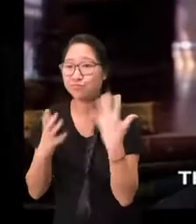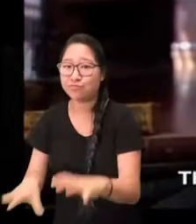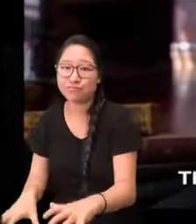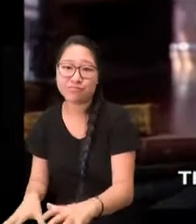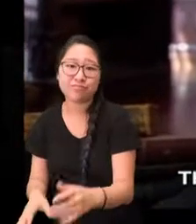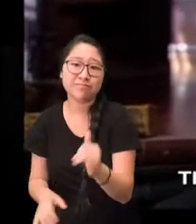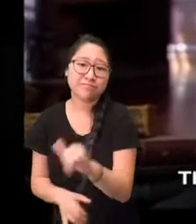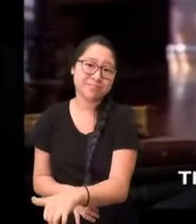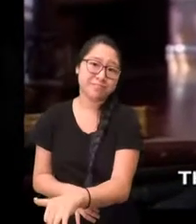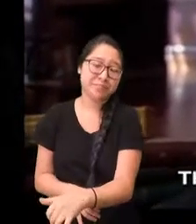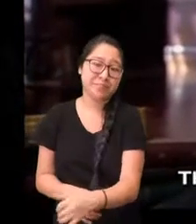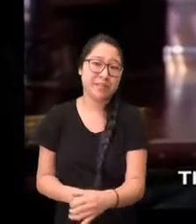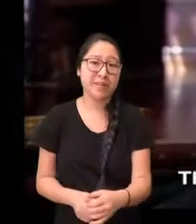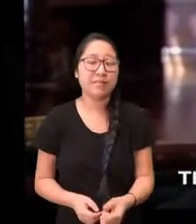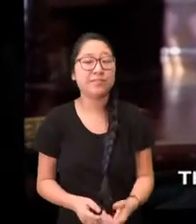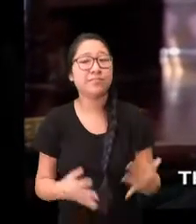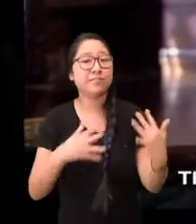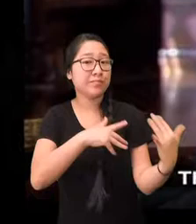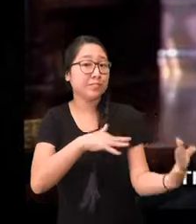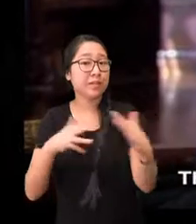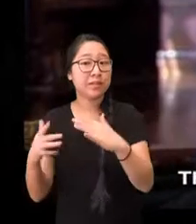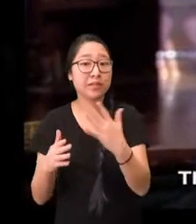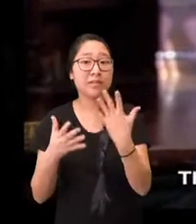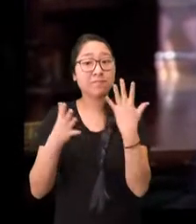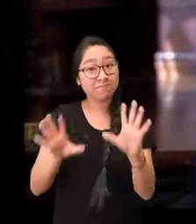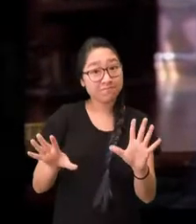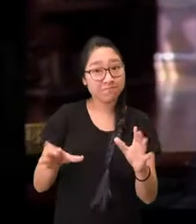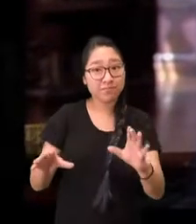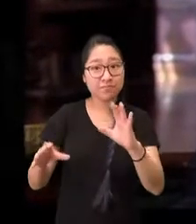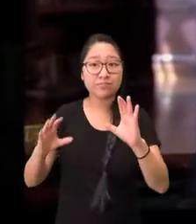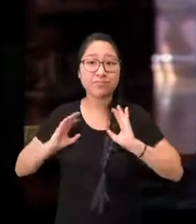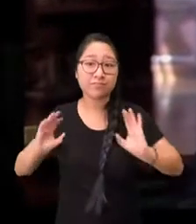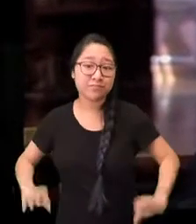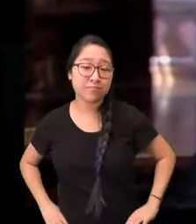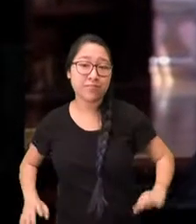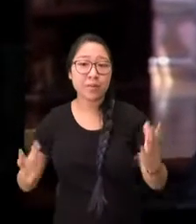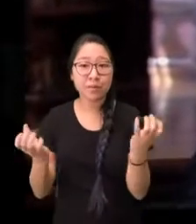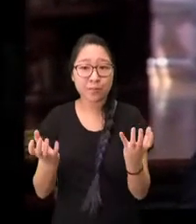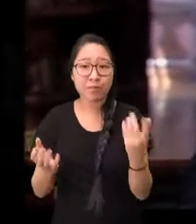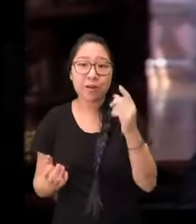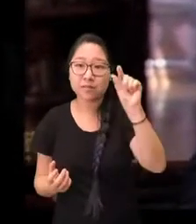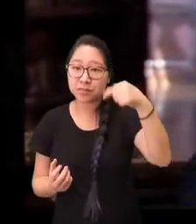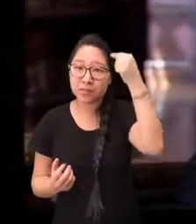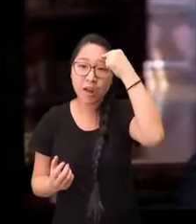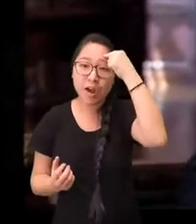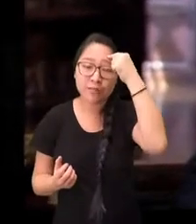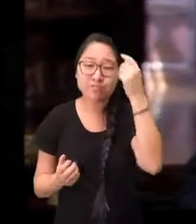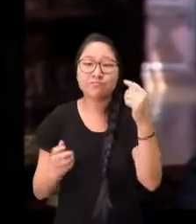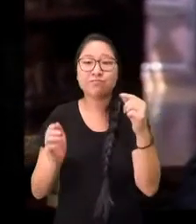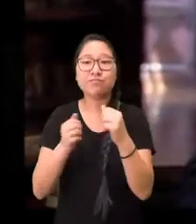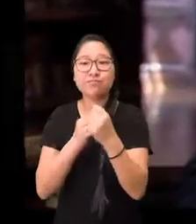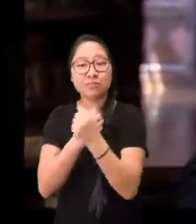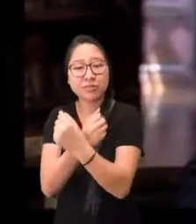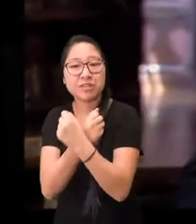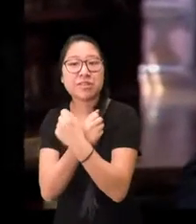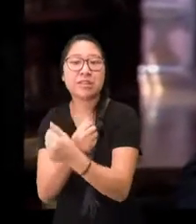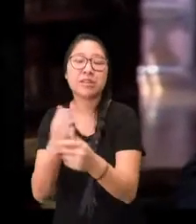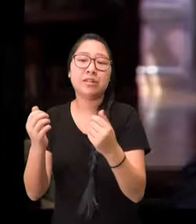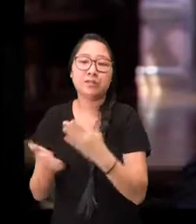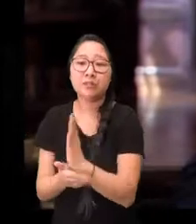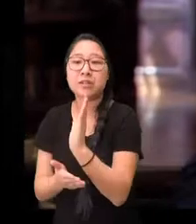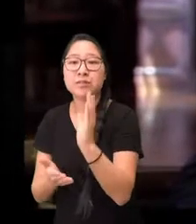government that preserves the freedoms for which people fought. This was the problem facing the 13 states in